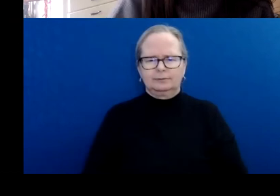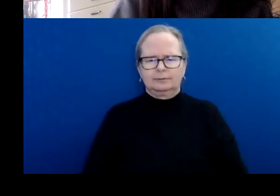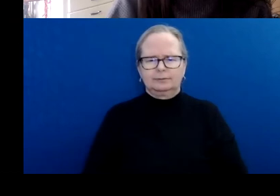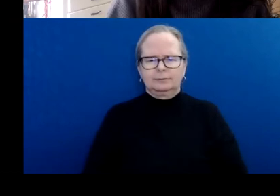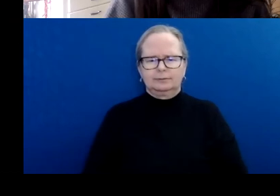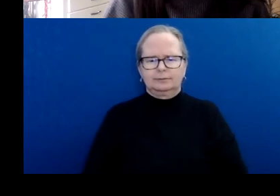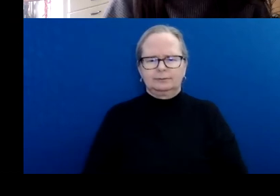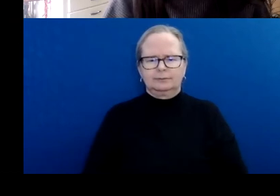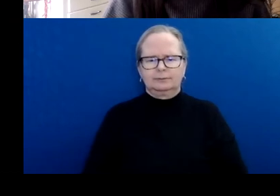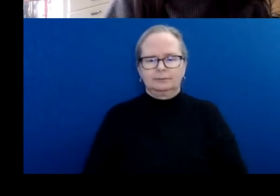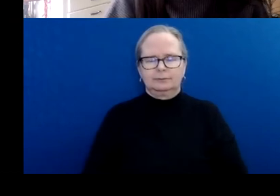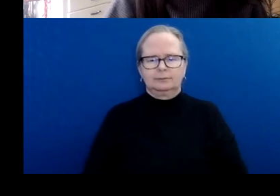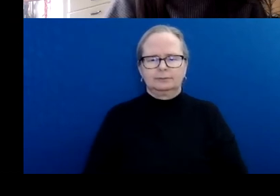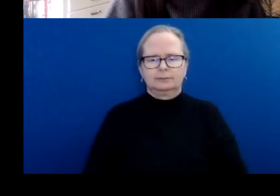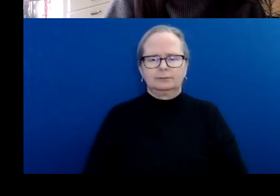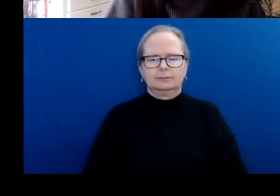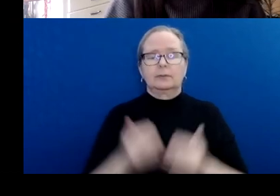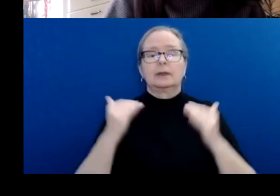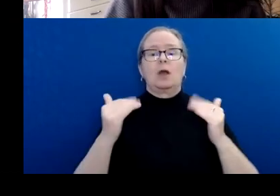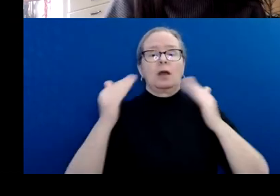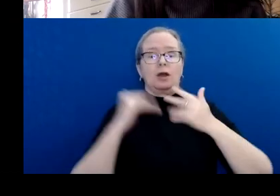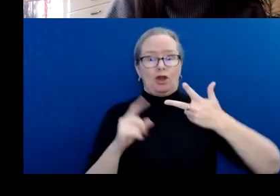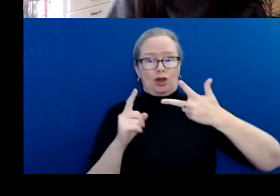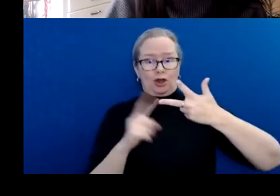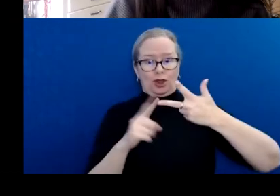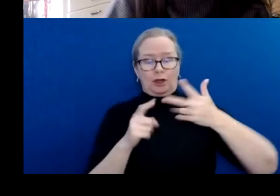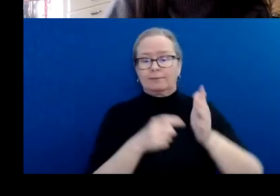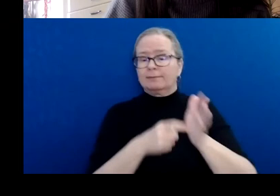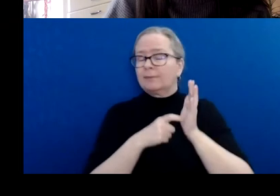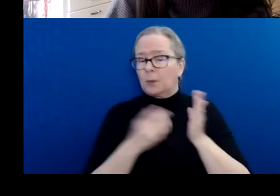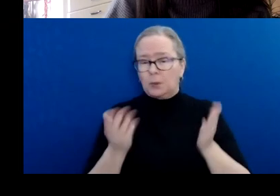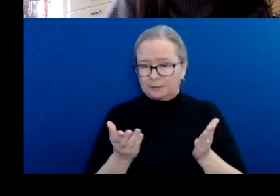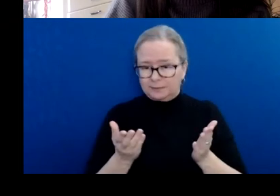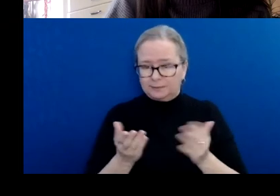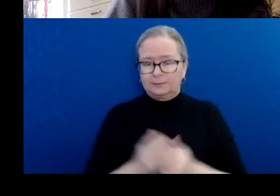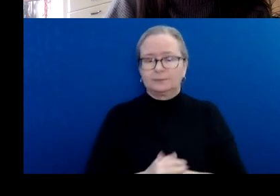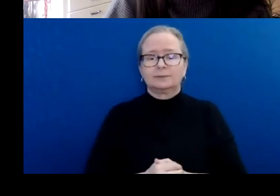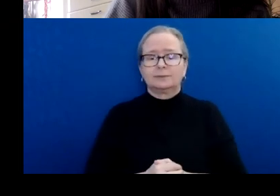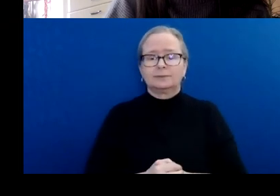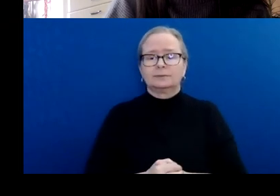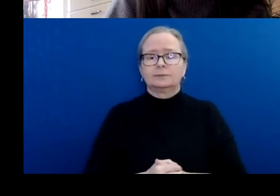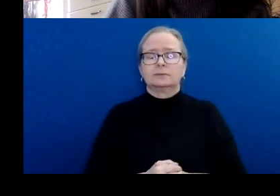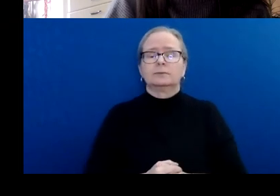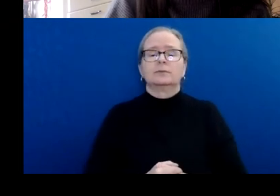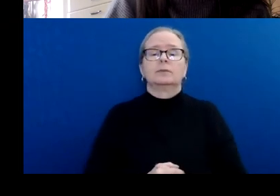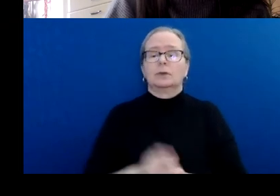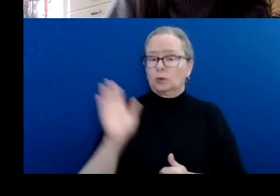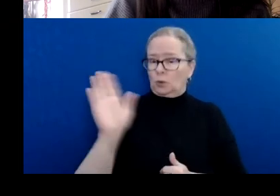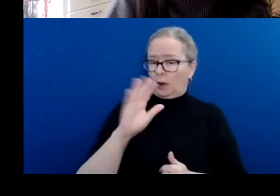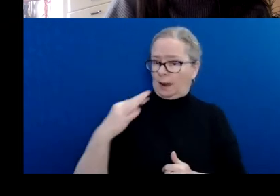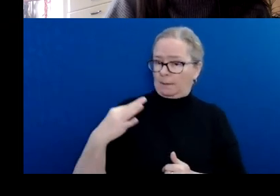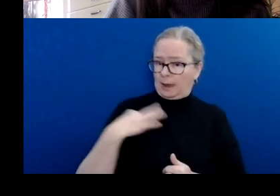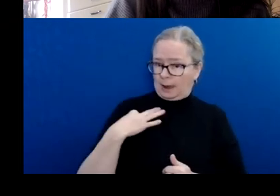Criteria number three, the application includes all the relevant information required to create